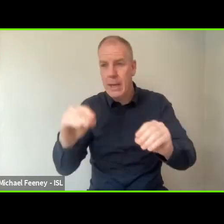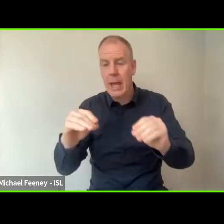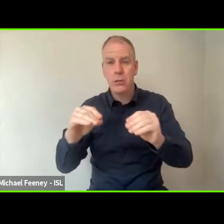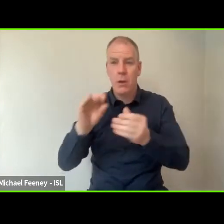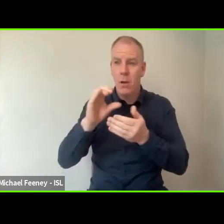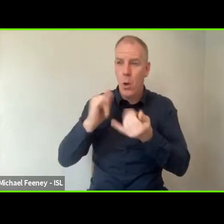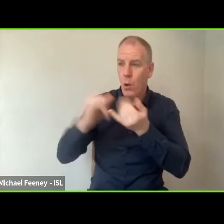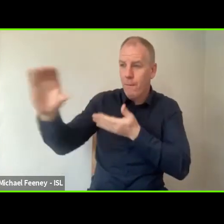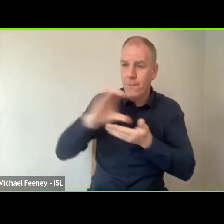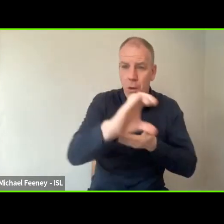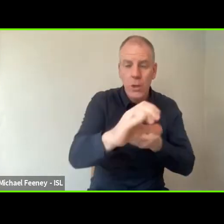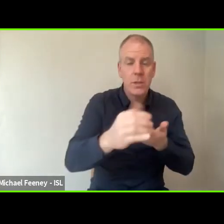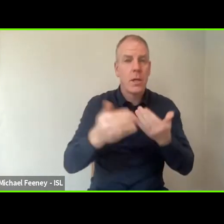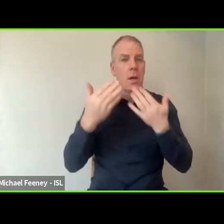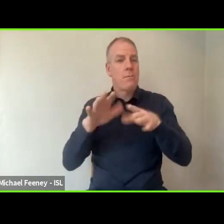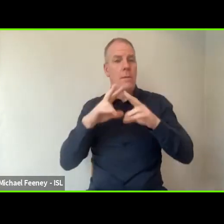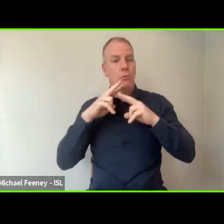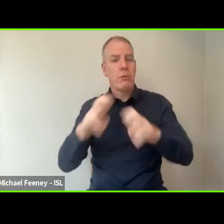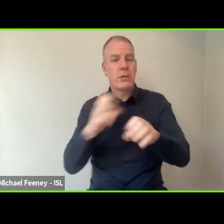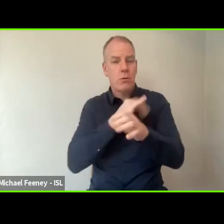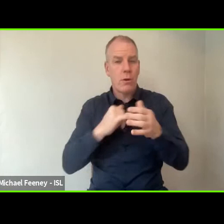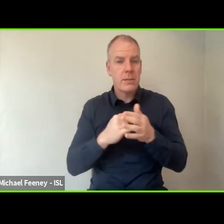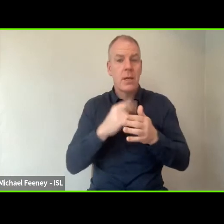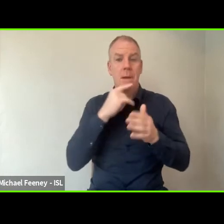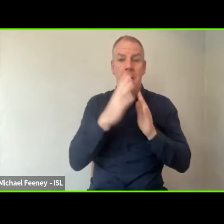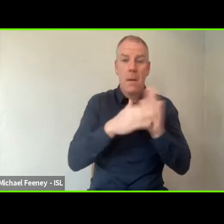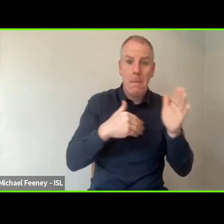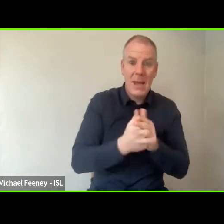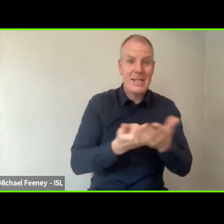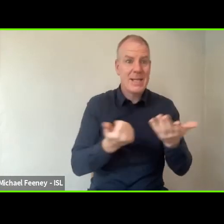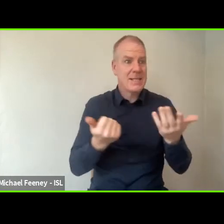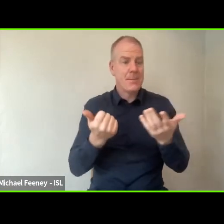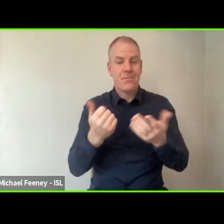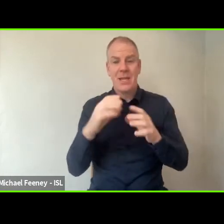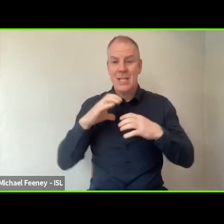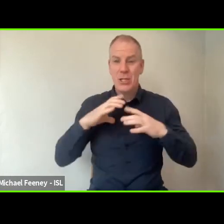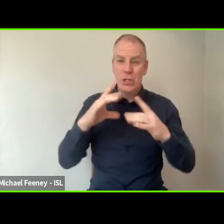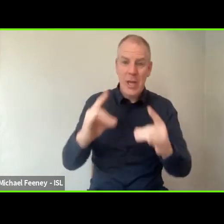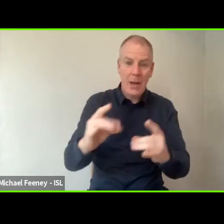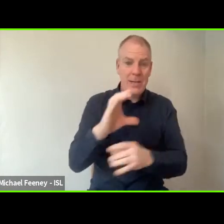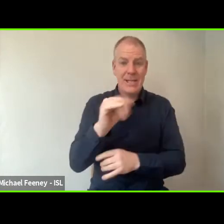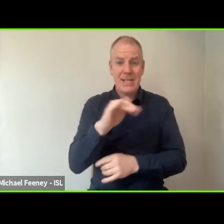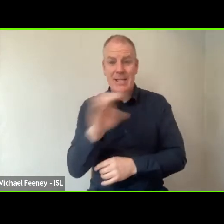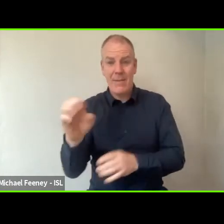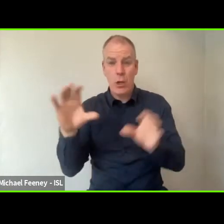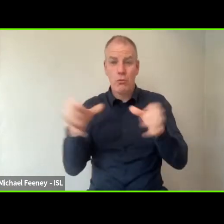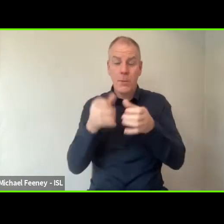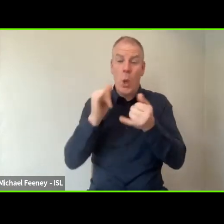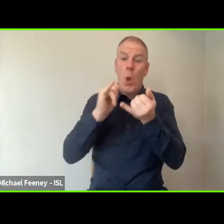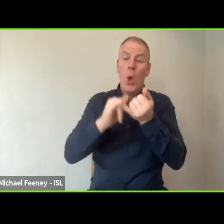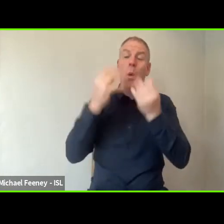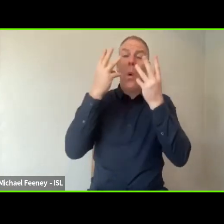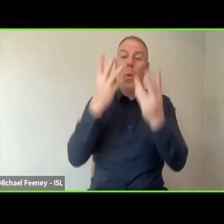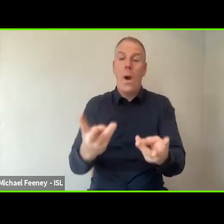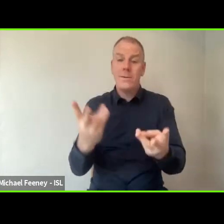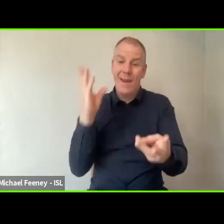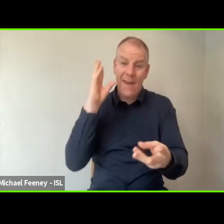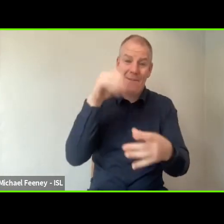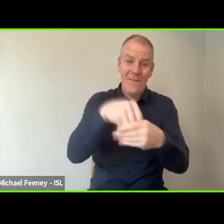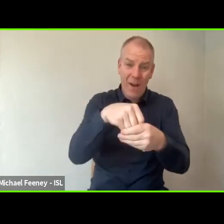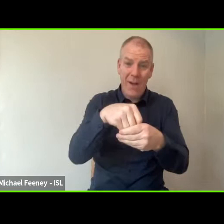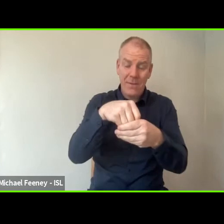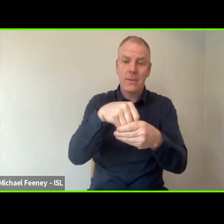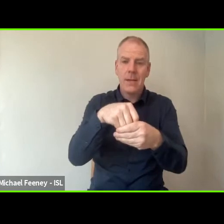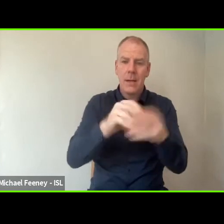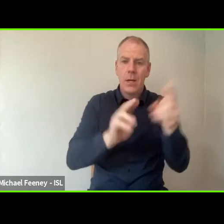public research bodies, but industry, charities, civil groups, really, whoever wants to be involved in that conversation